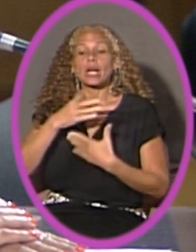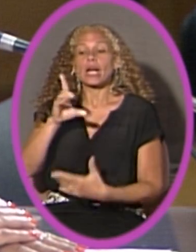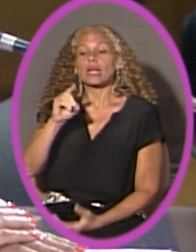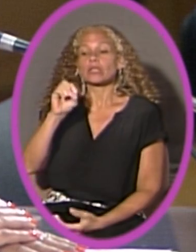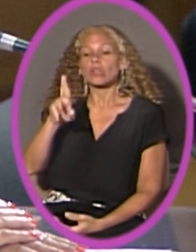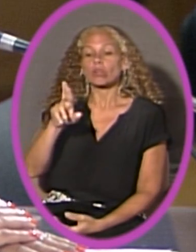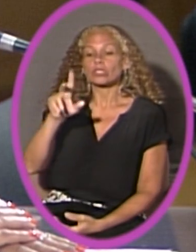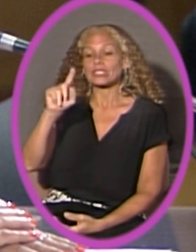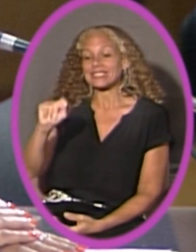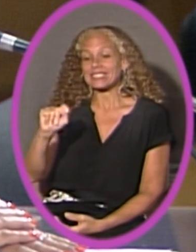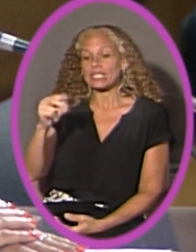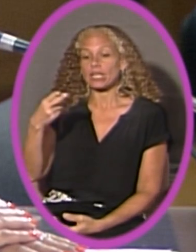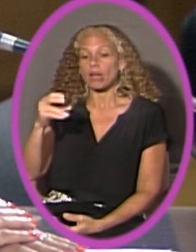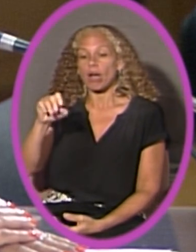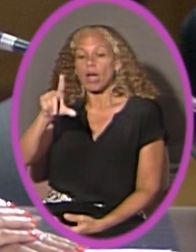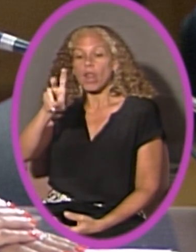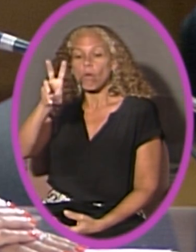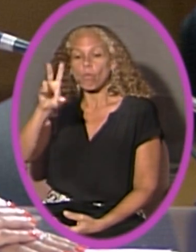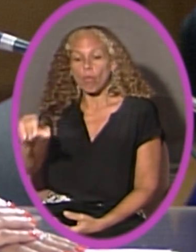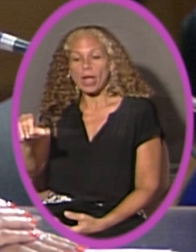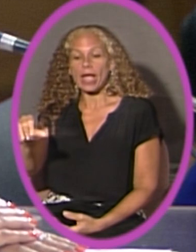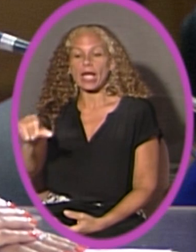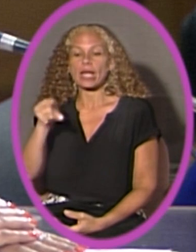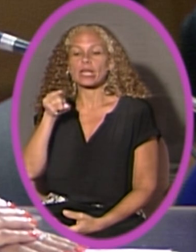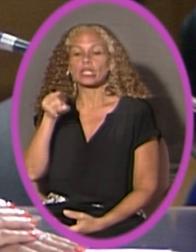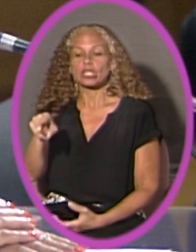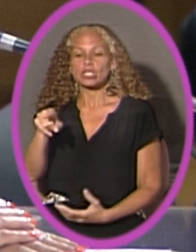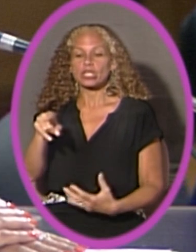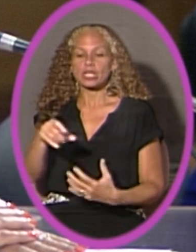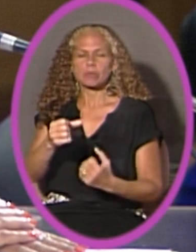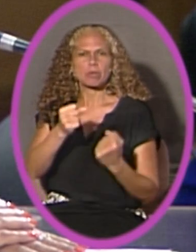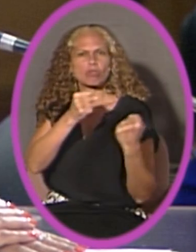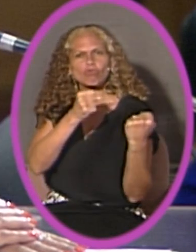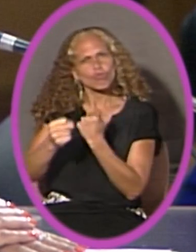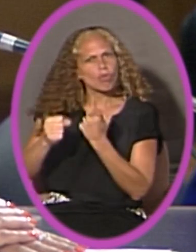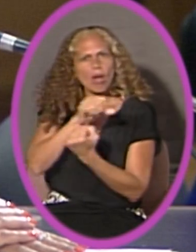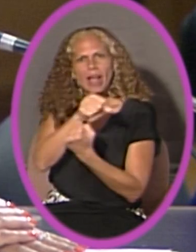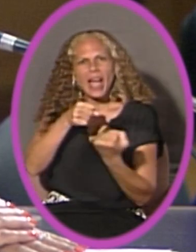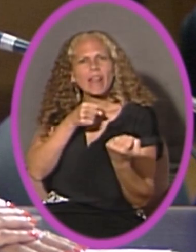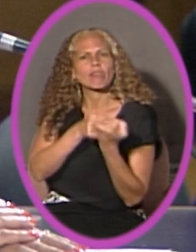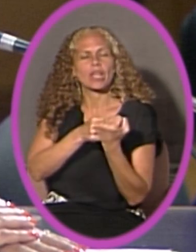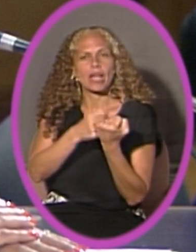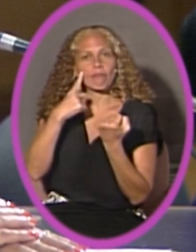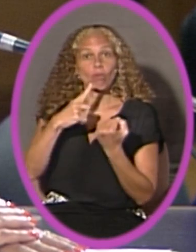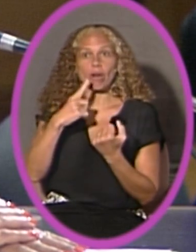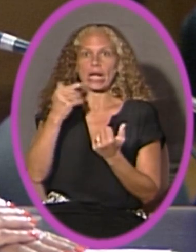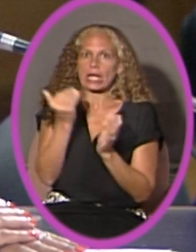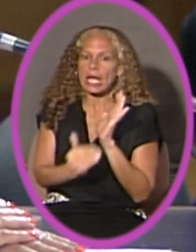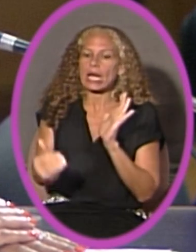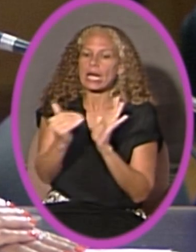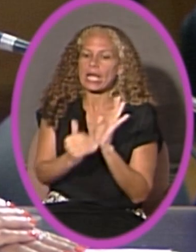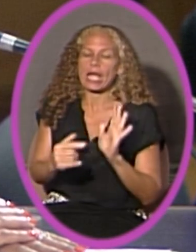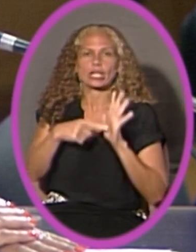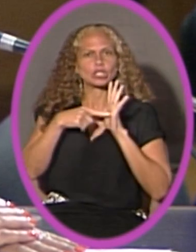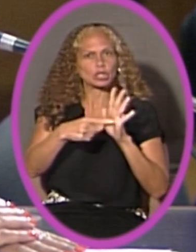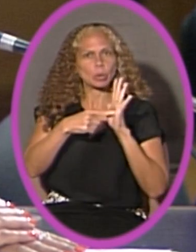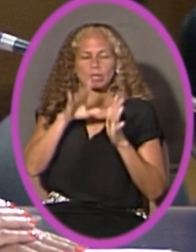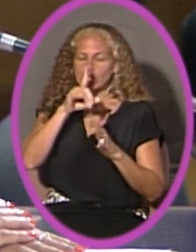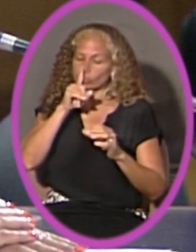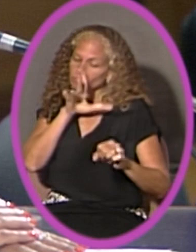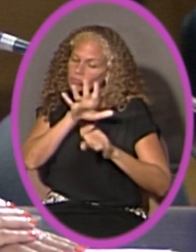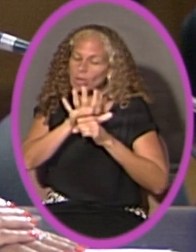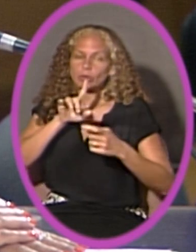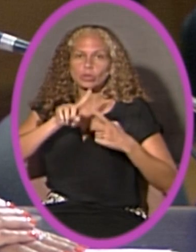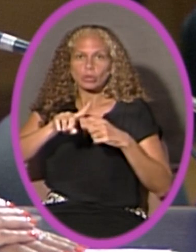T. Holloway. Dr. Holloway has been a staunch advocate that has time and again shown his genuine commitment to public education